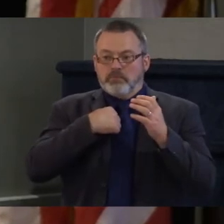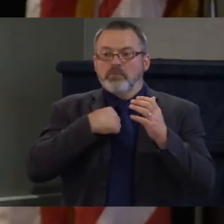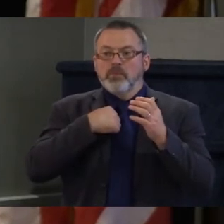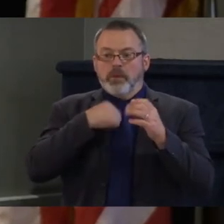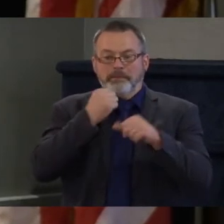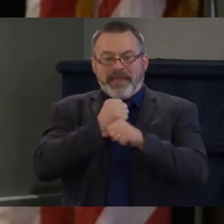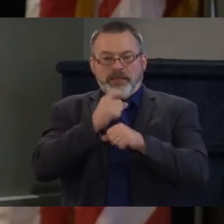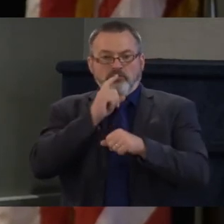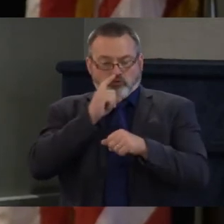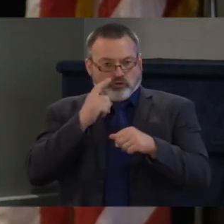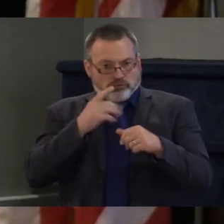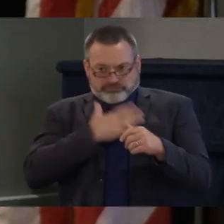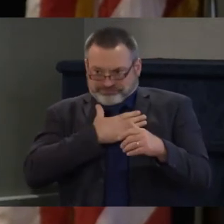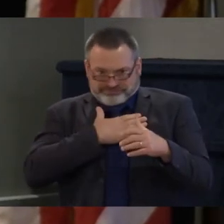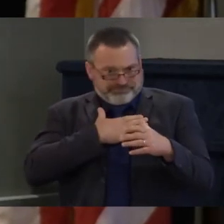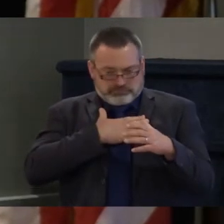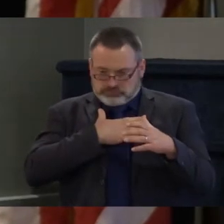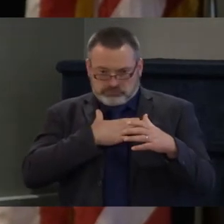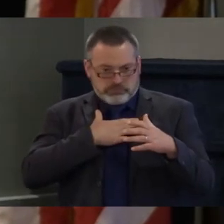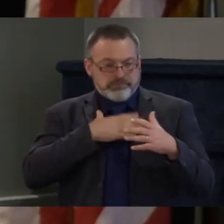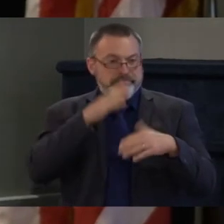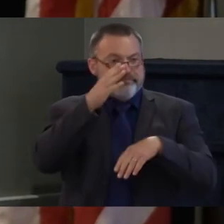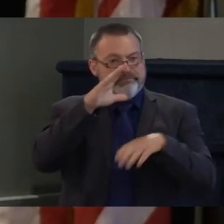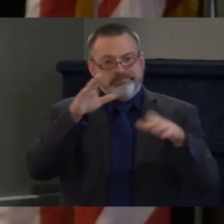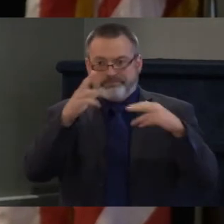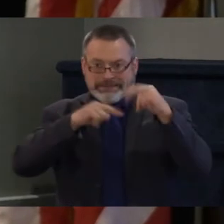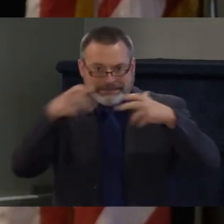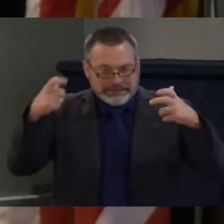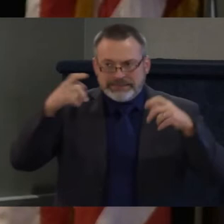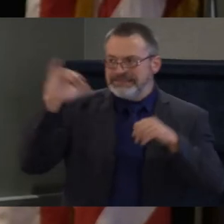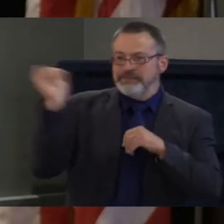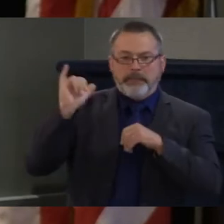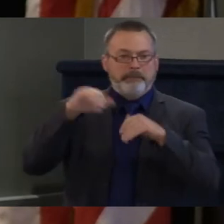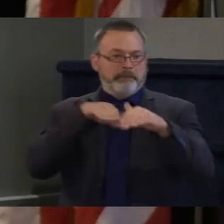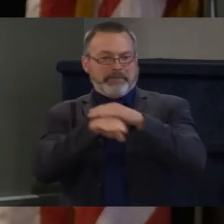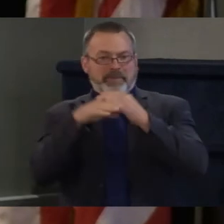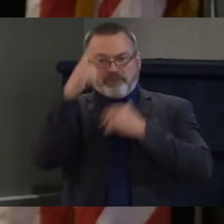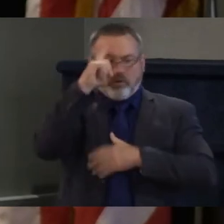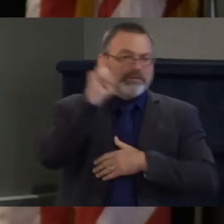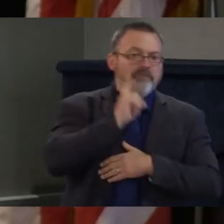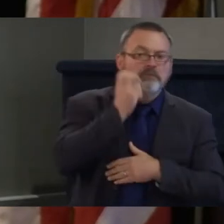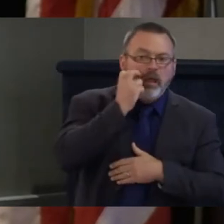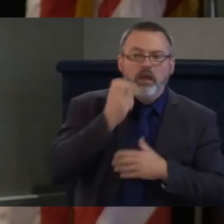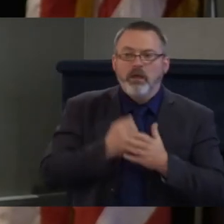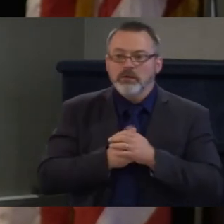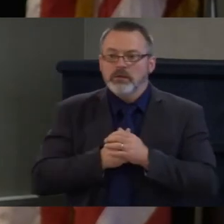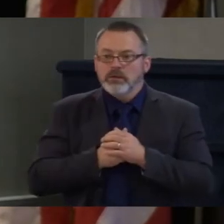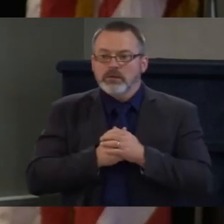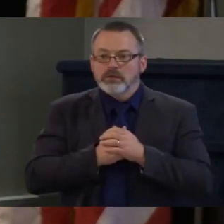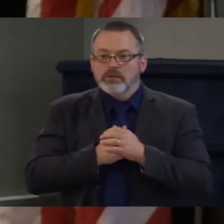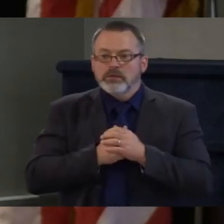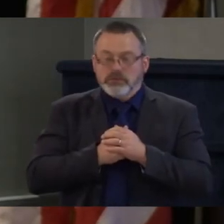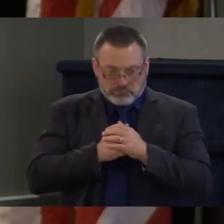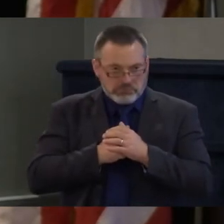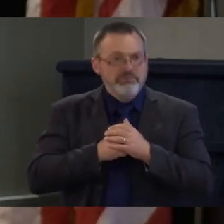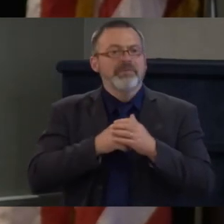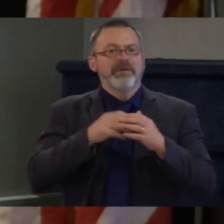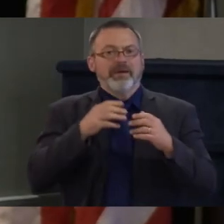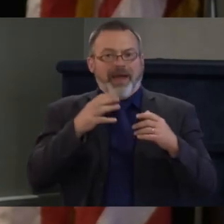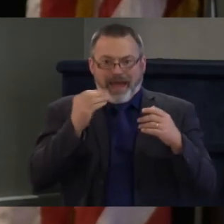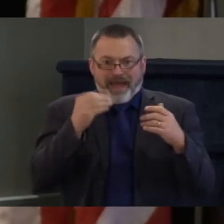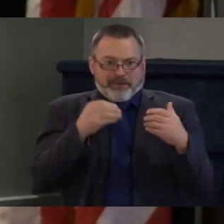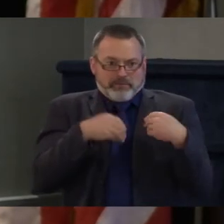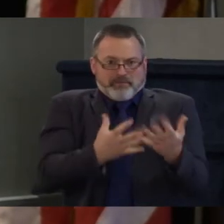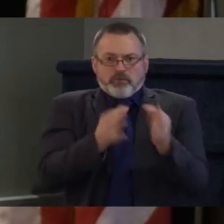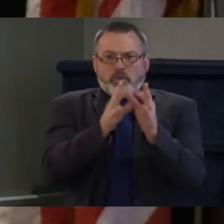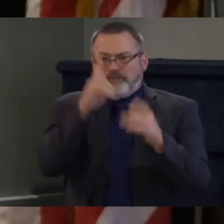deaf community there so we had interpreters at our home group we made sure that wherever we facilitated those meetings where if we had to